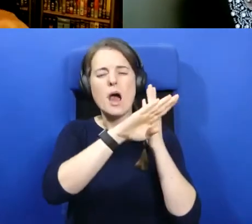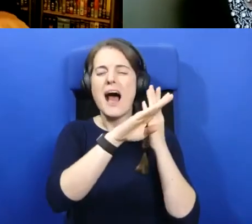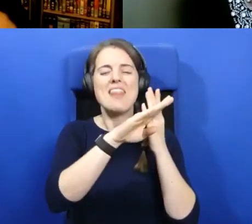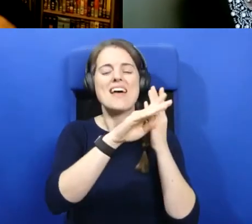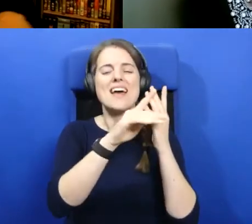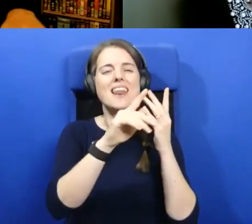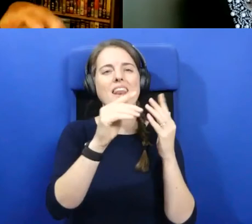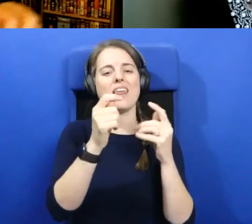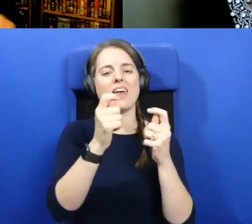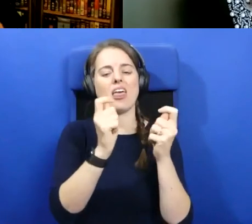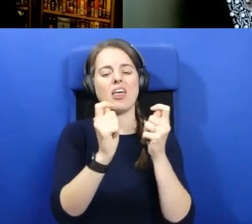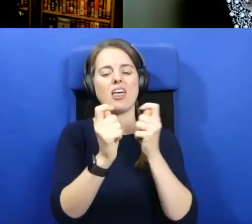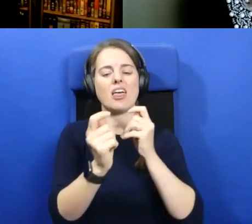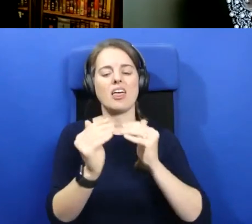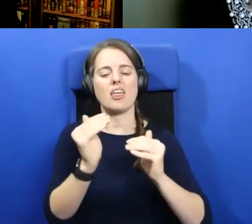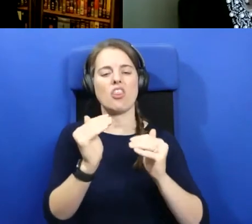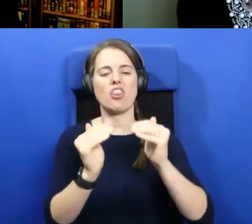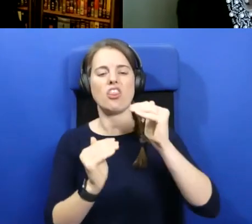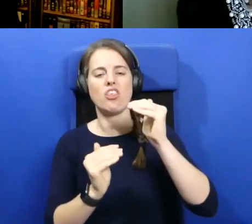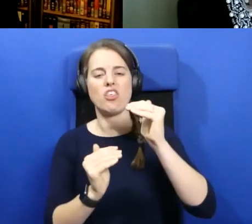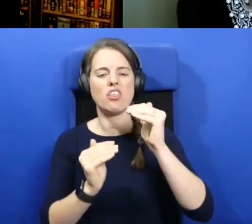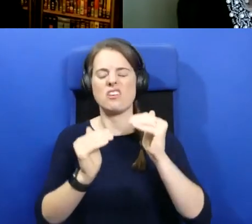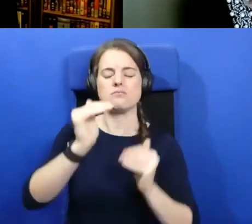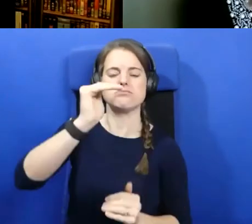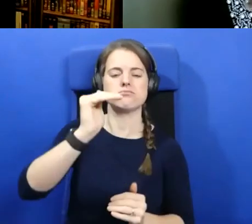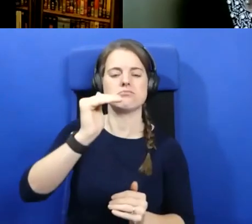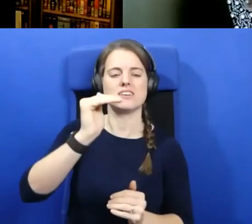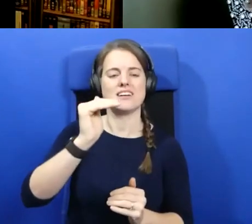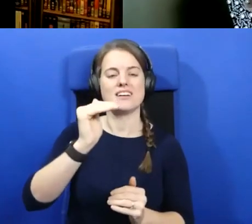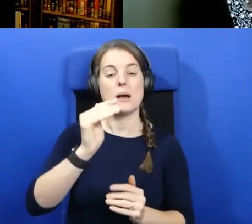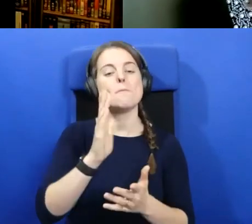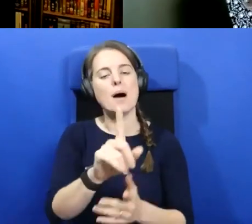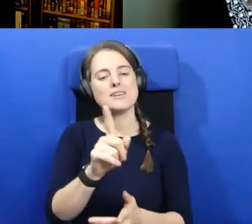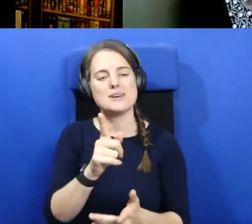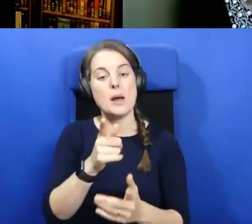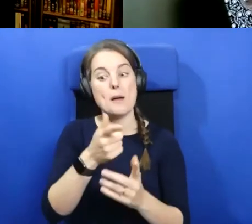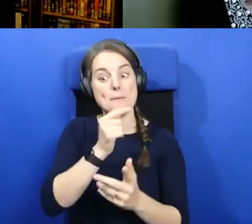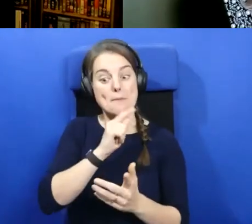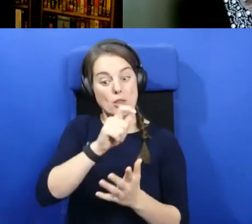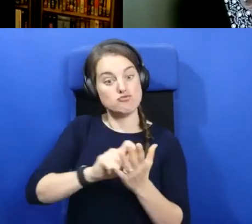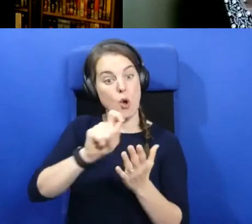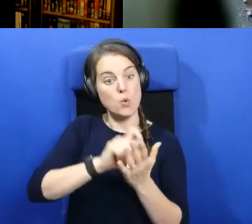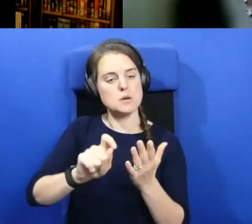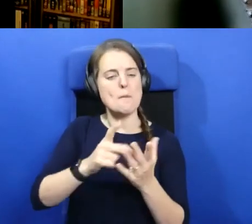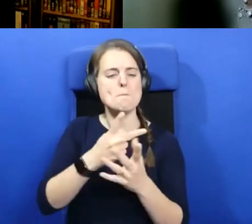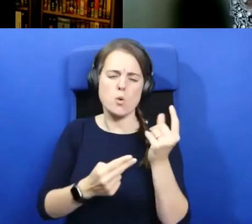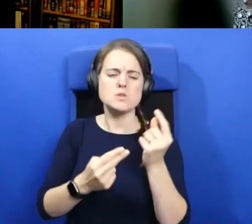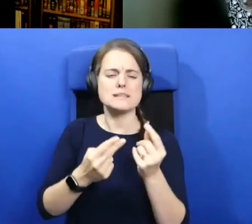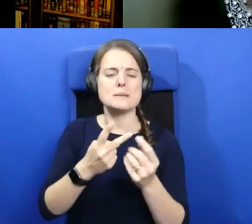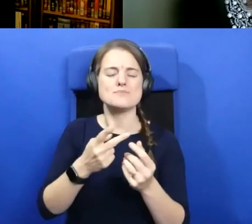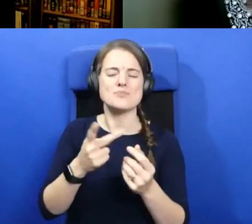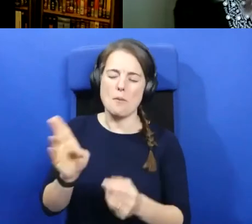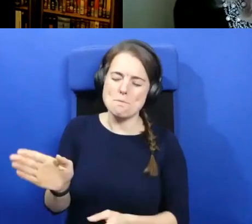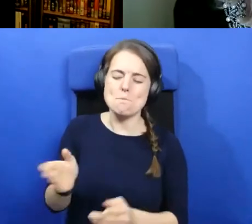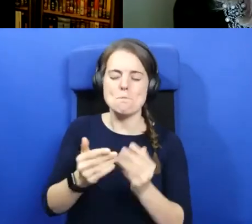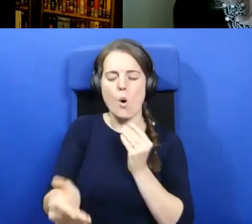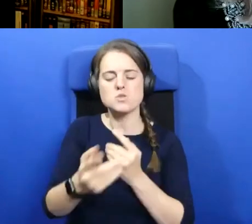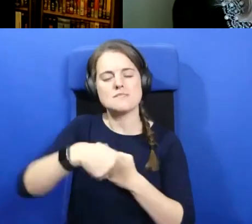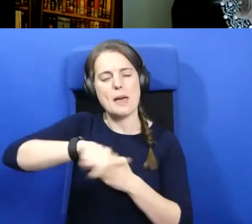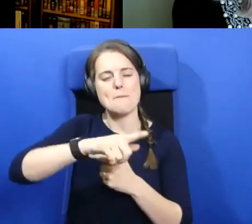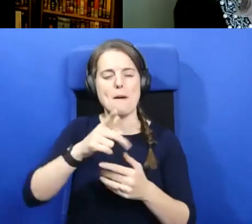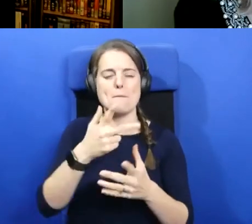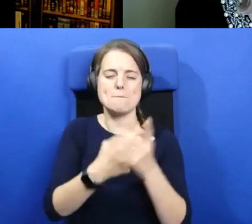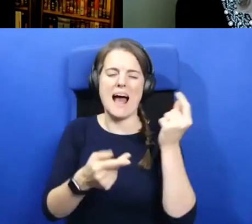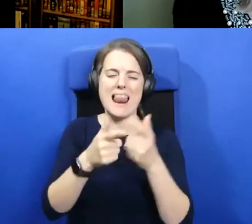would say most of those who wrote would have been bilingual in both of them. And there are two